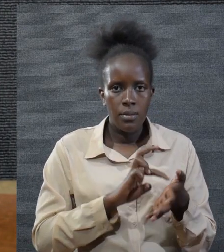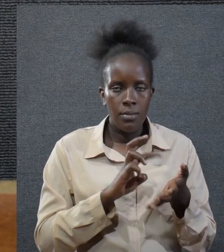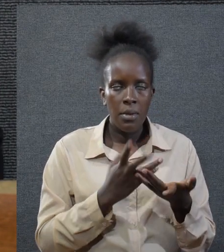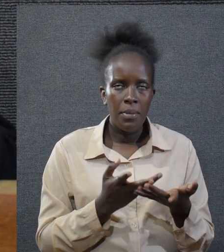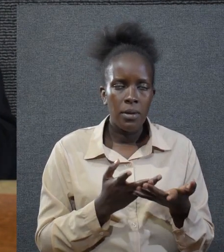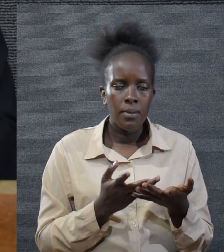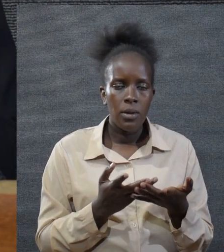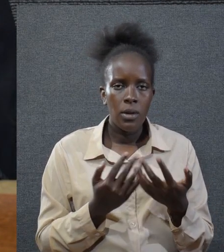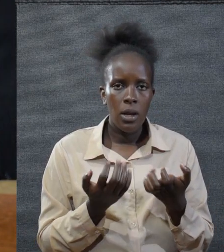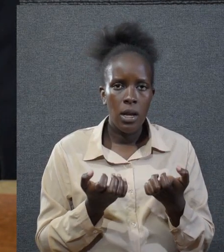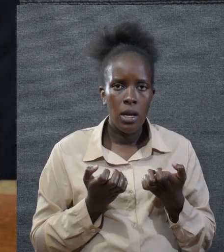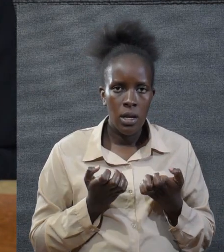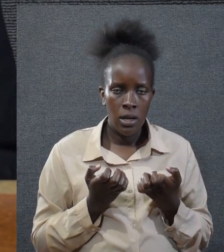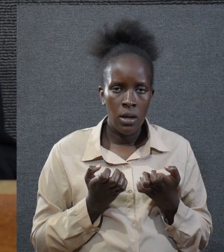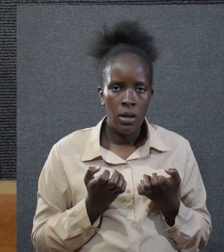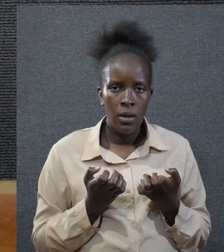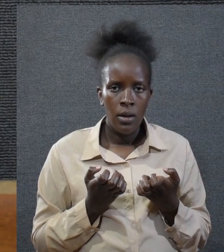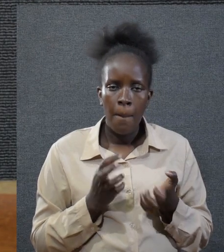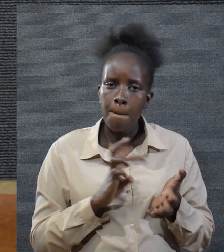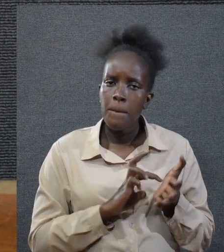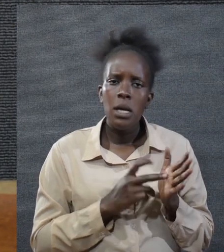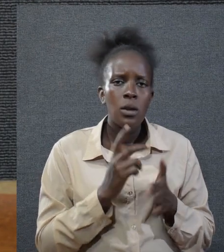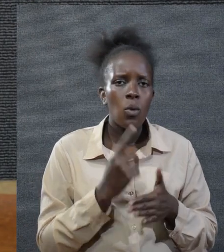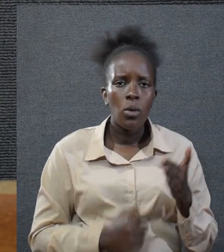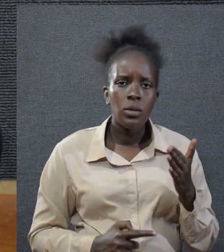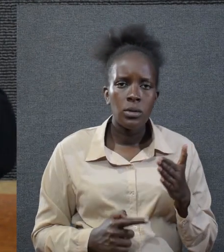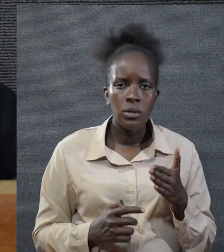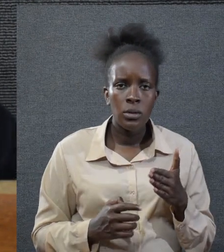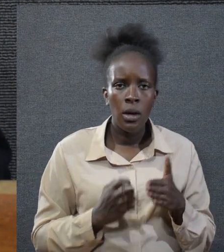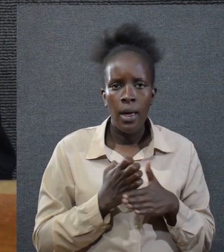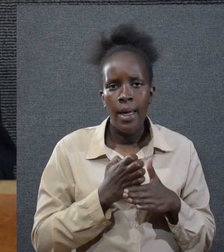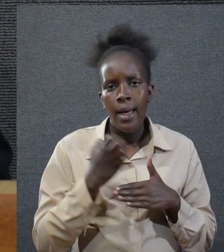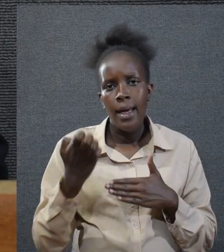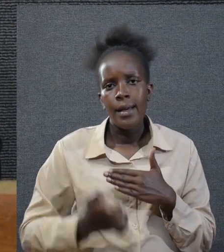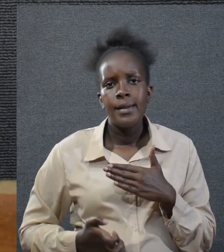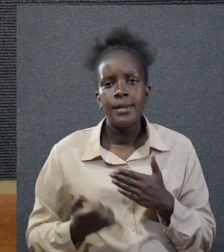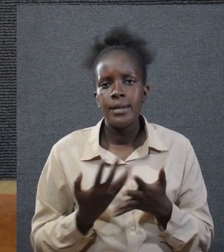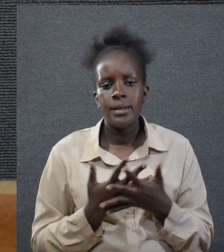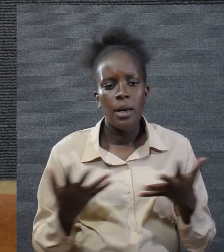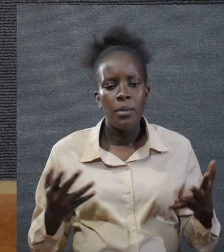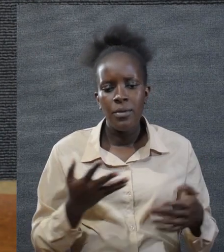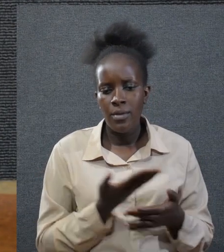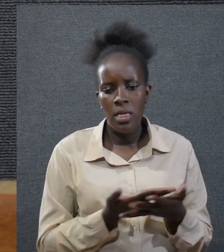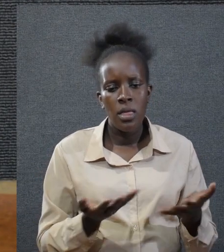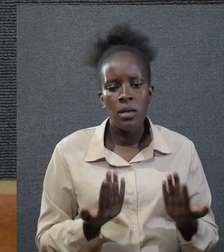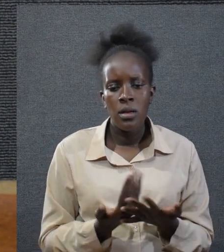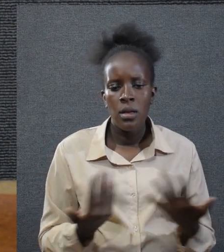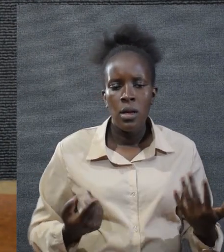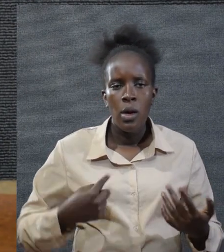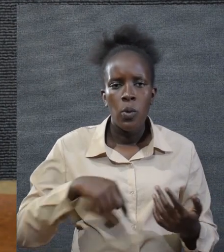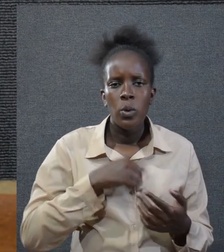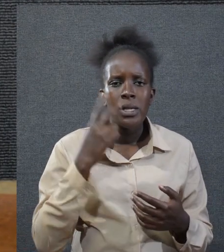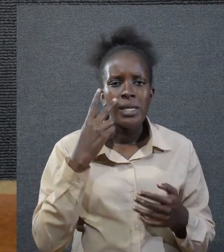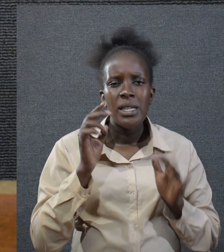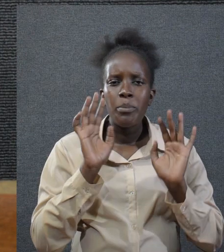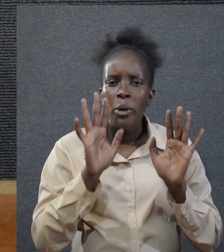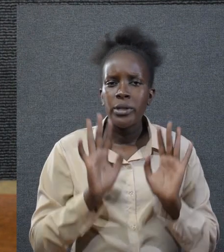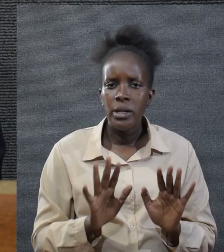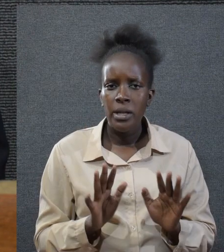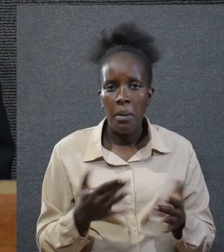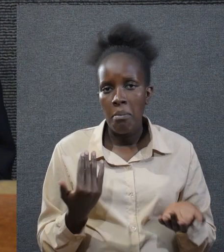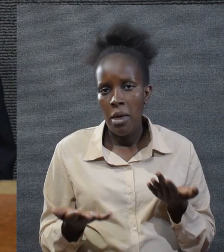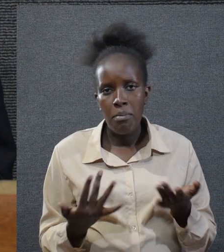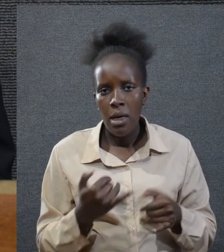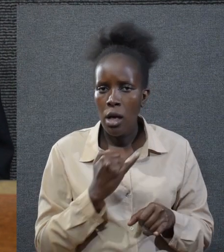this may need or this may mean adding some of these things we